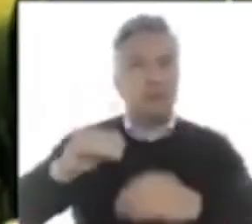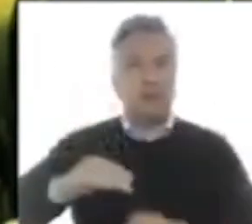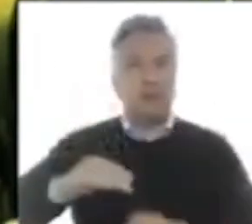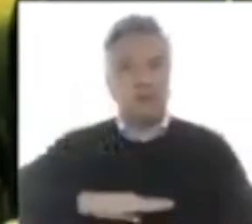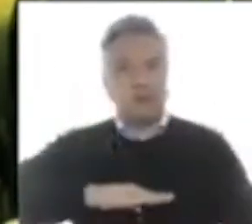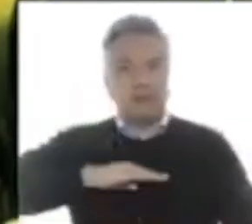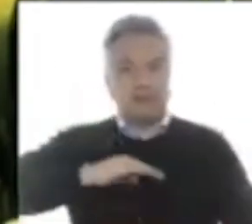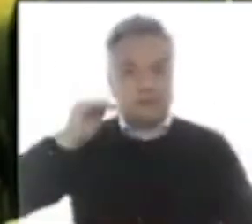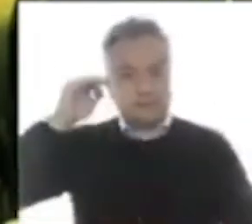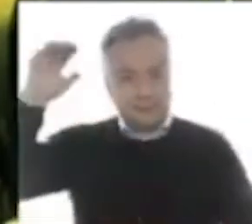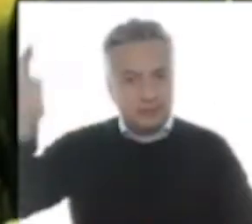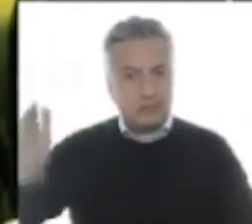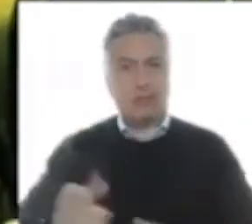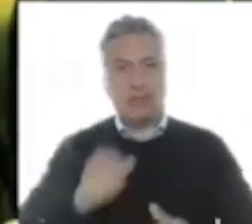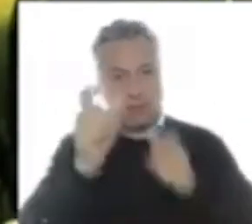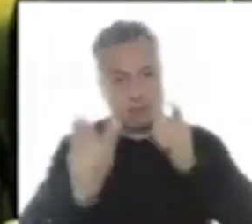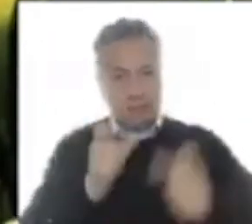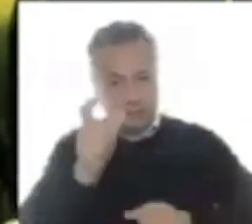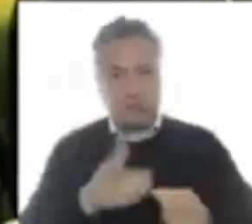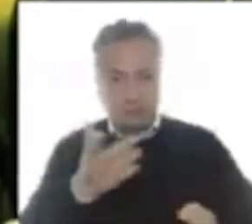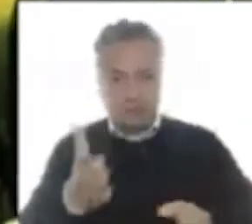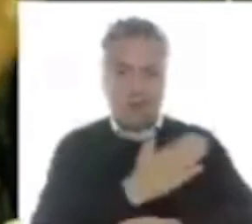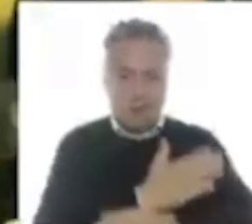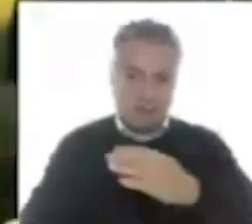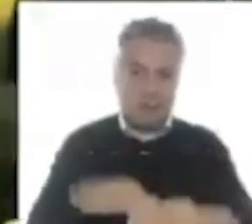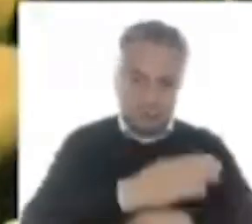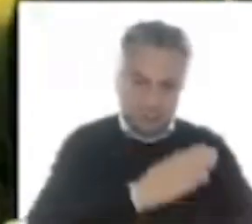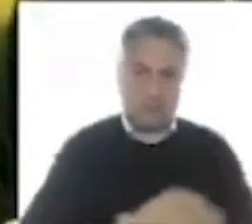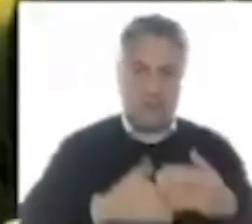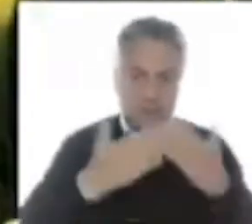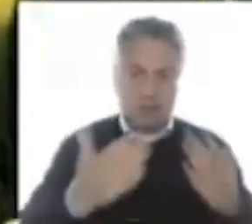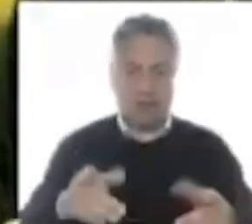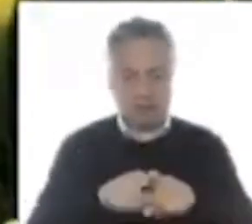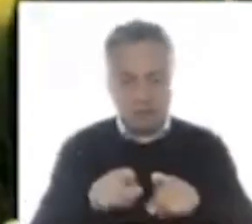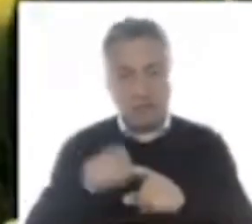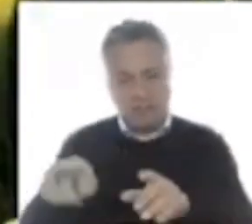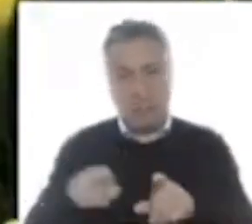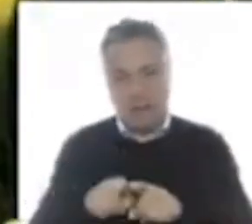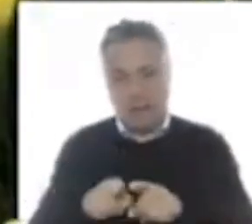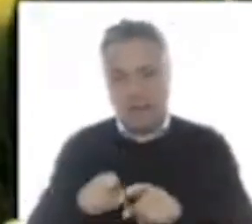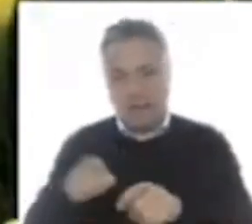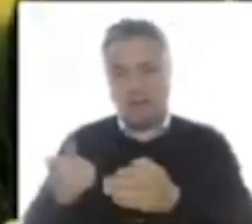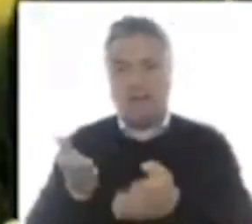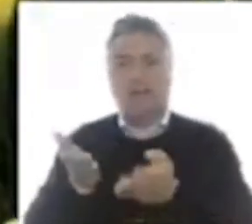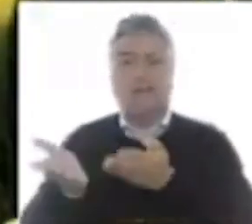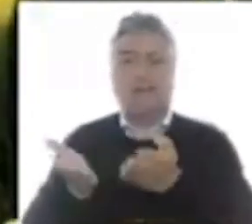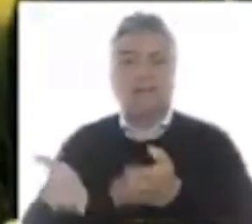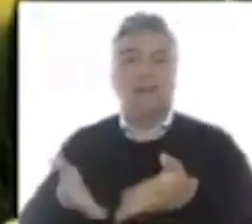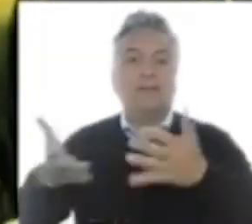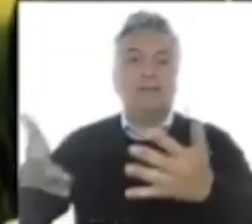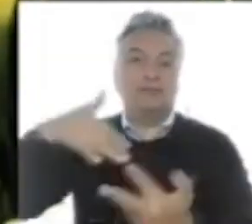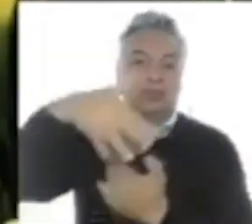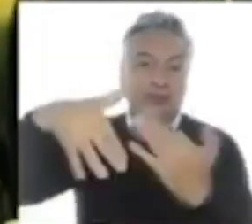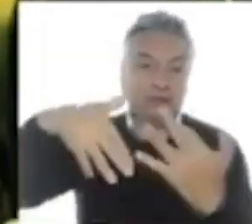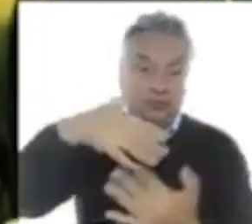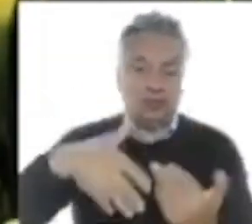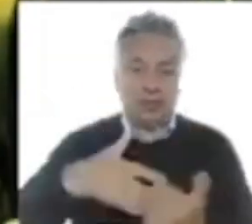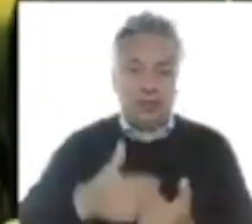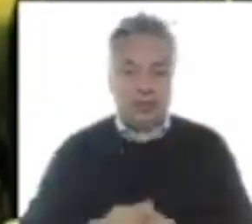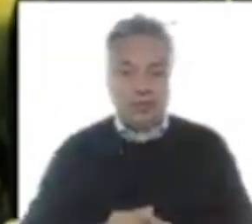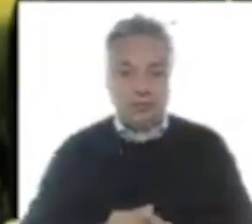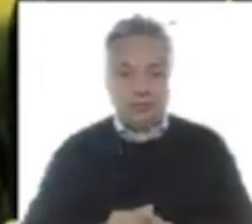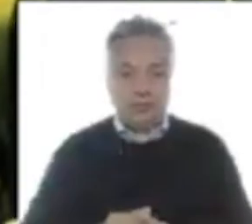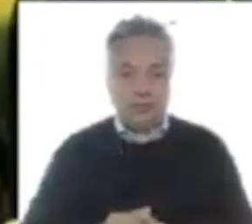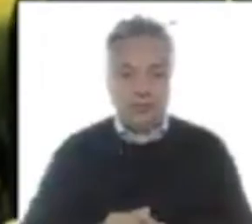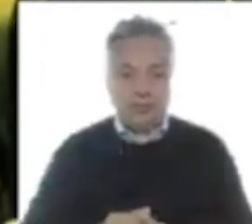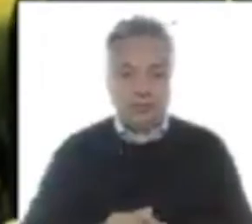amalgamating our social services sector to get those kind of efficiencies that you just spoke of minister and we're doing a lot of